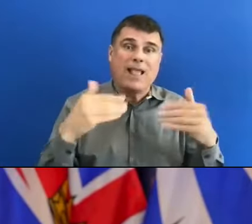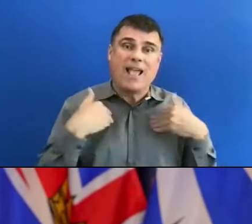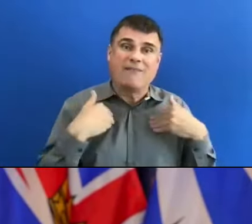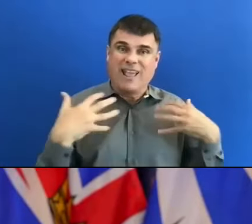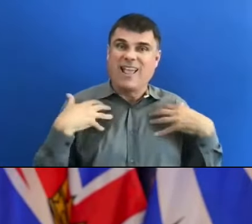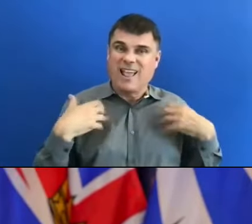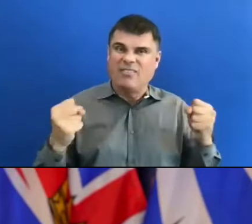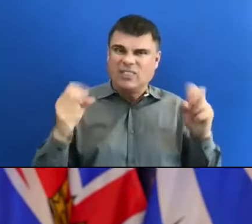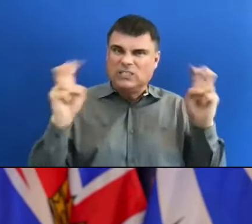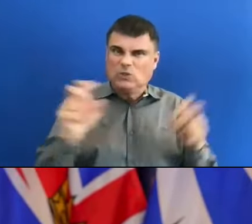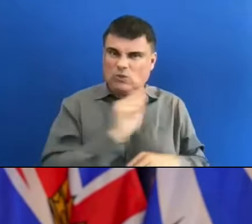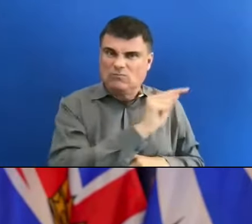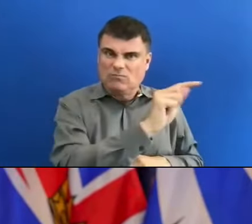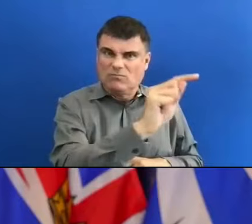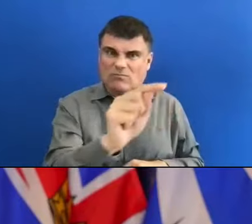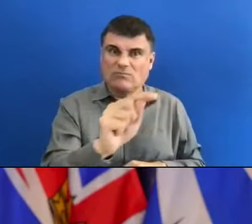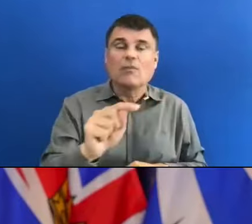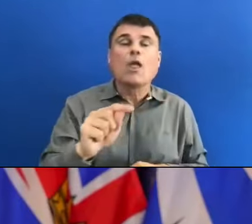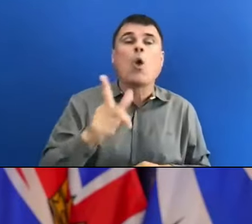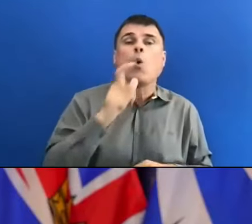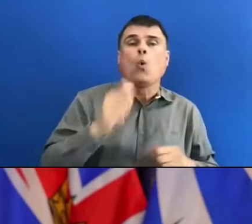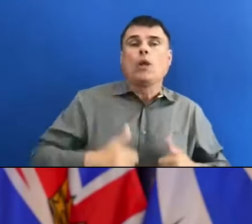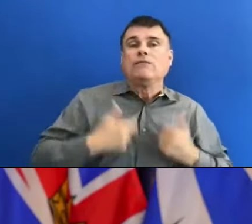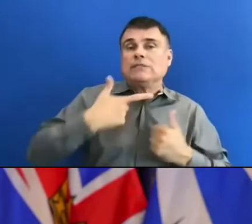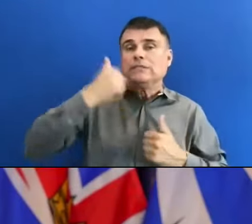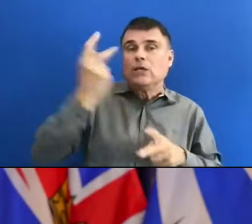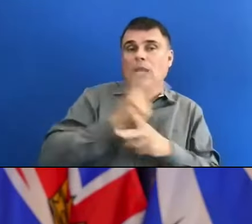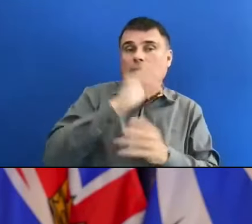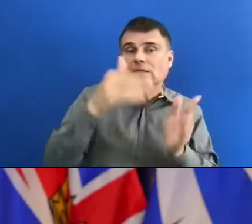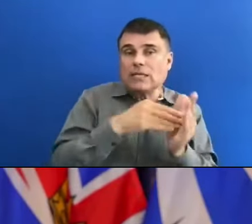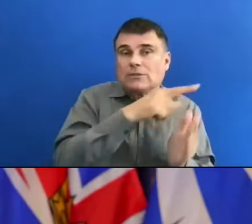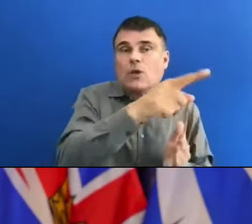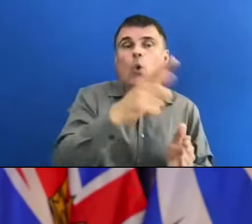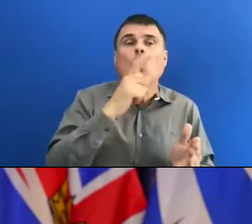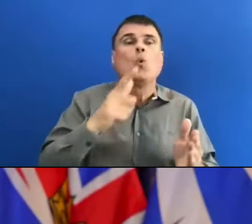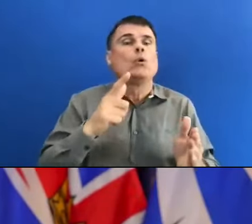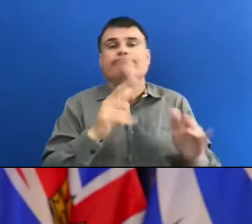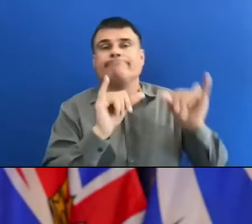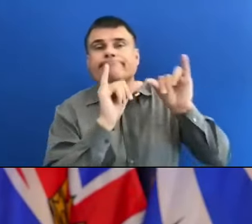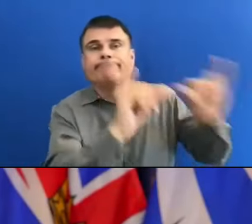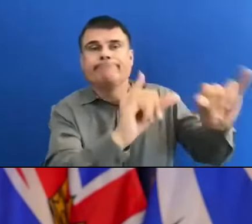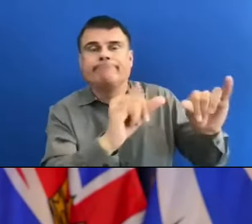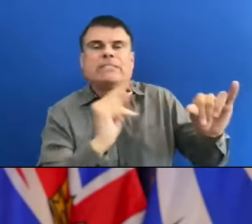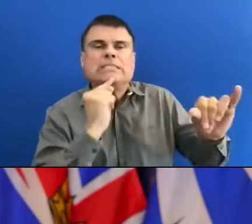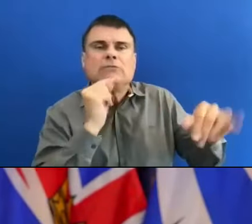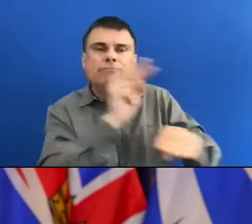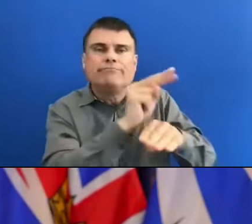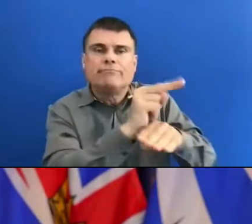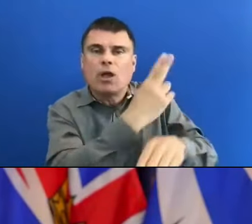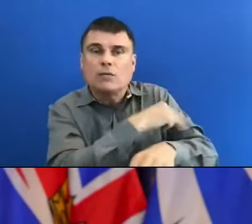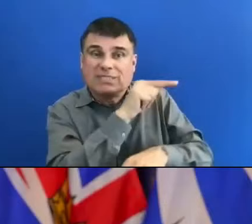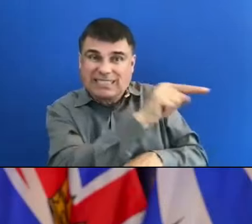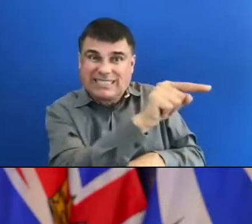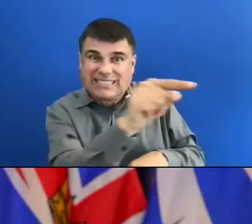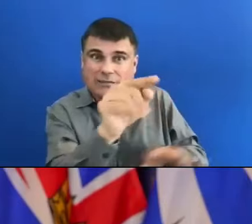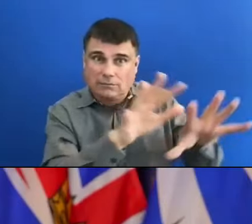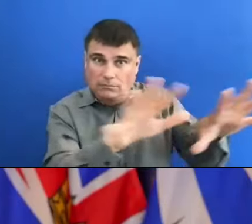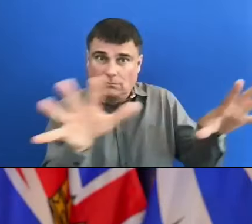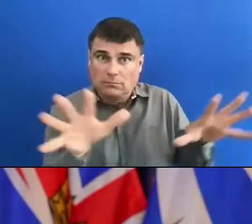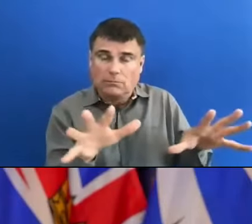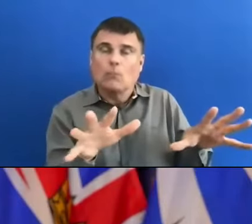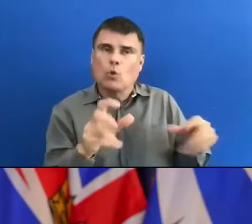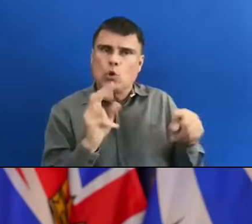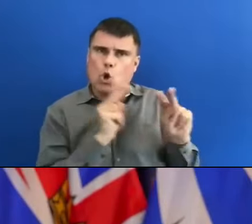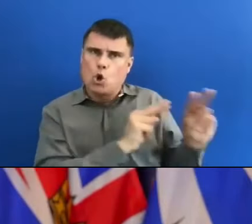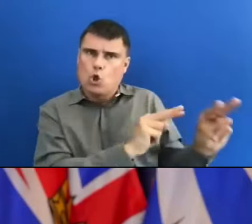It's long-term care. It's acute care. And you've seen this in operation. One of the public ways it was done, of course, with the shifting of staff and the decision